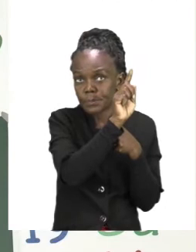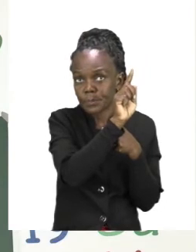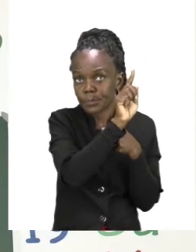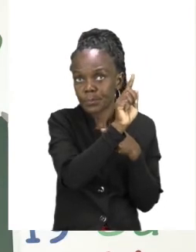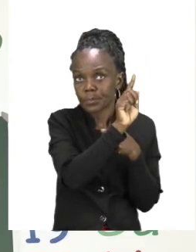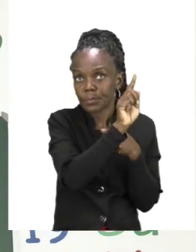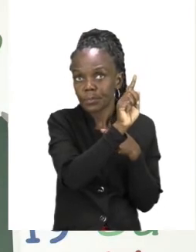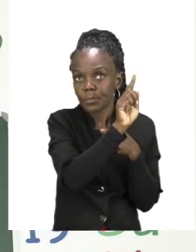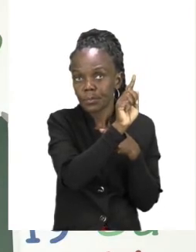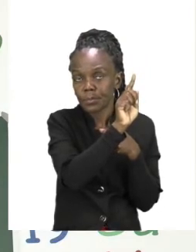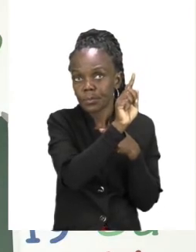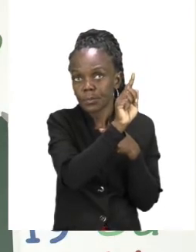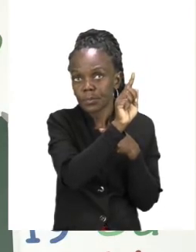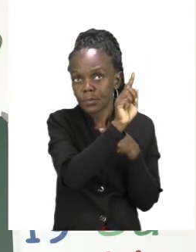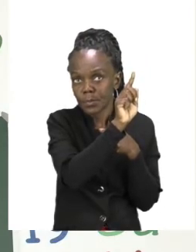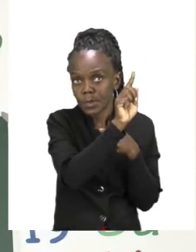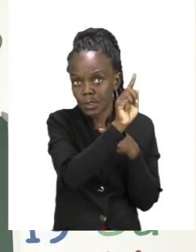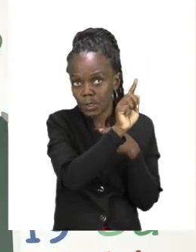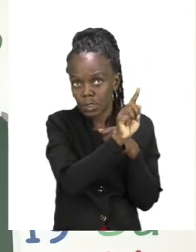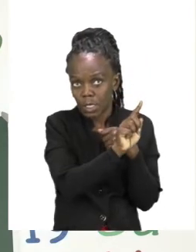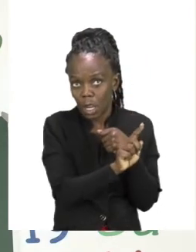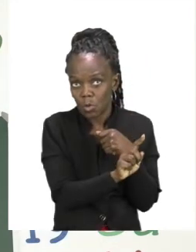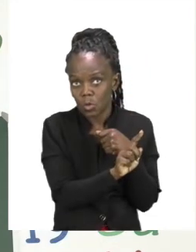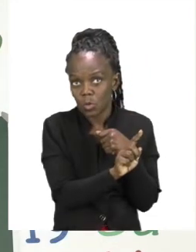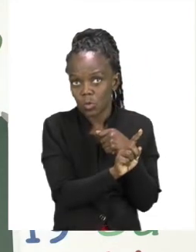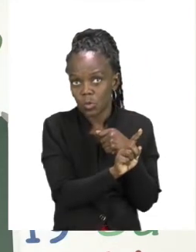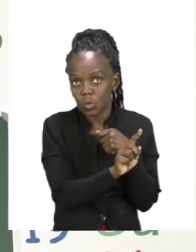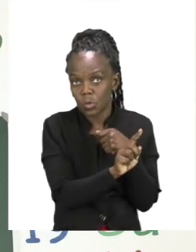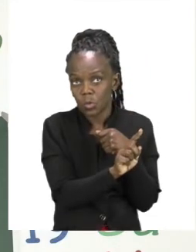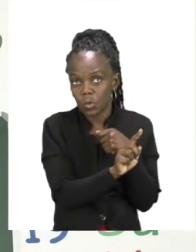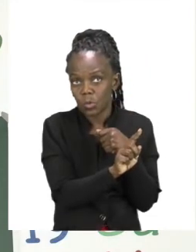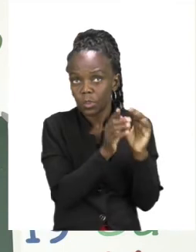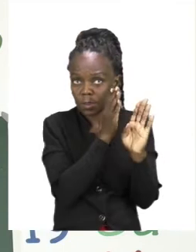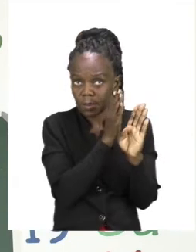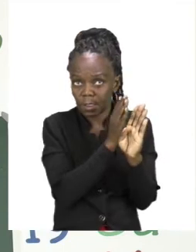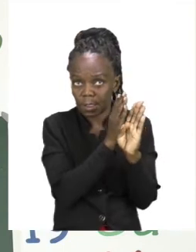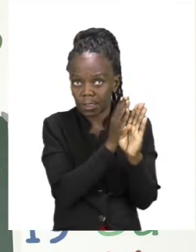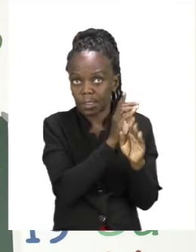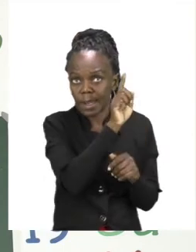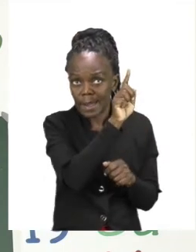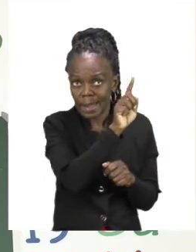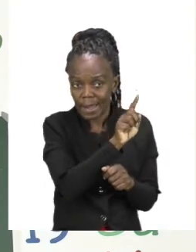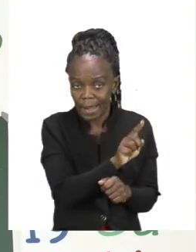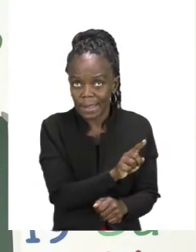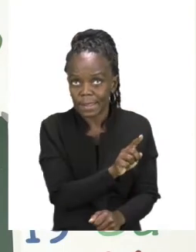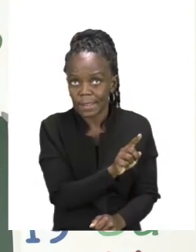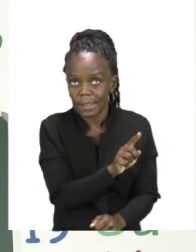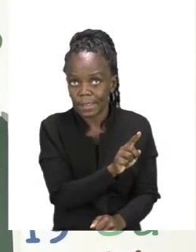You are now going to go down a straight line and then you make another